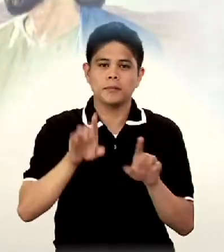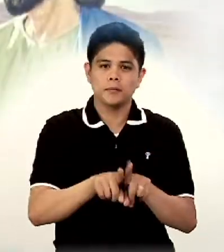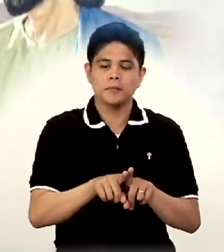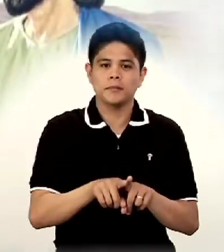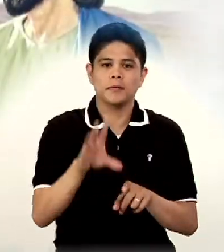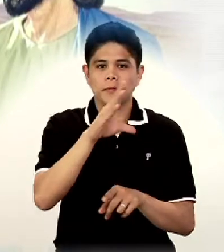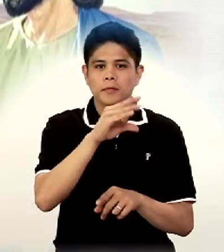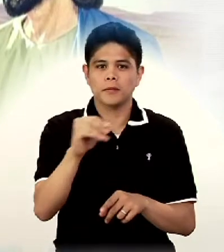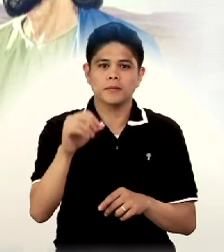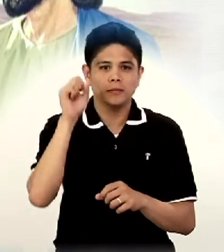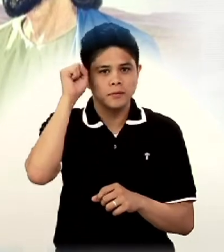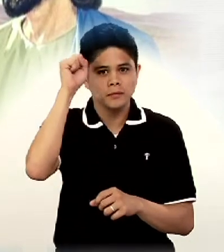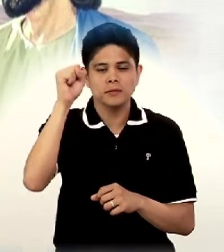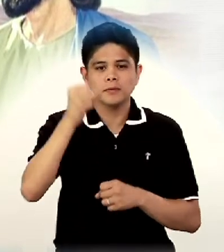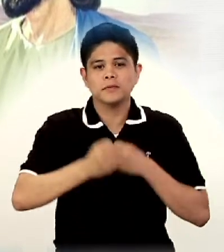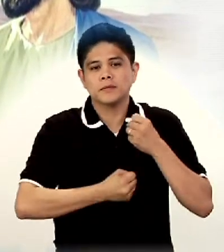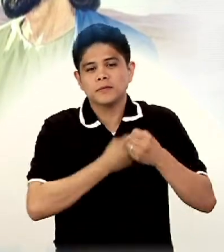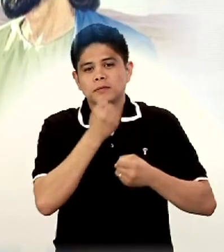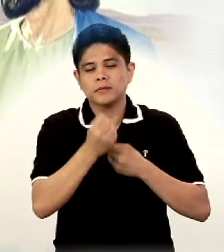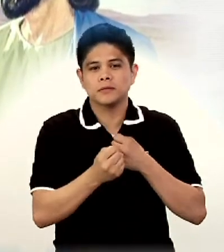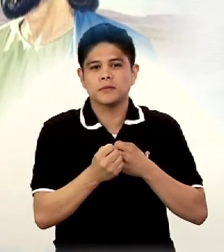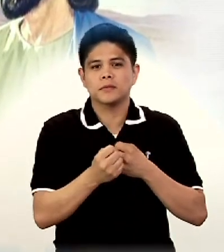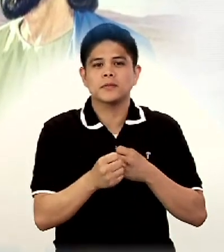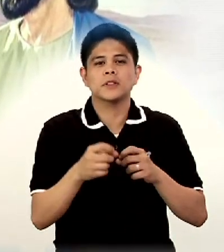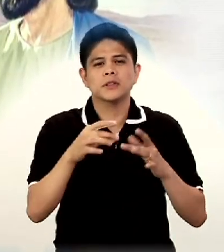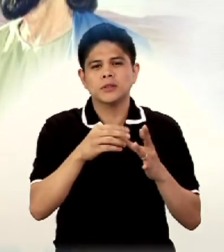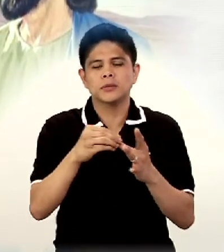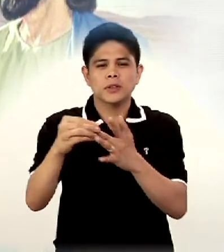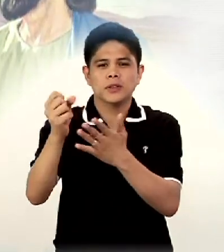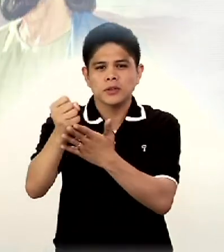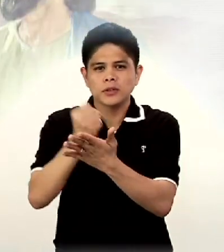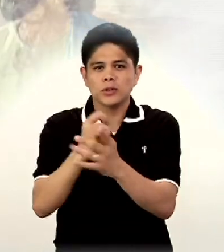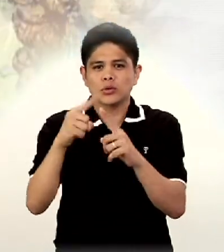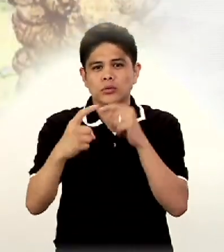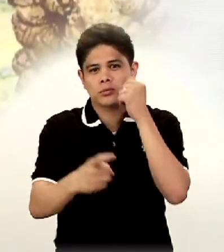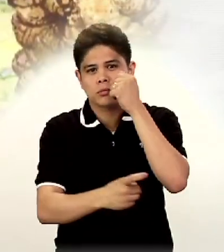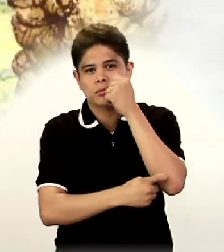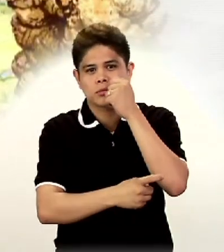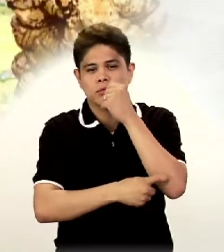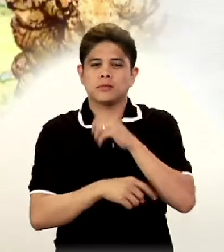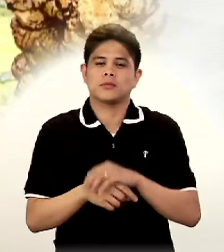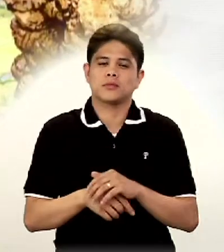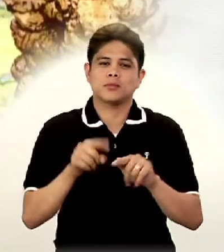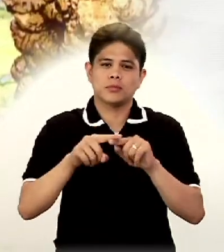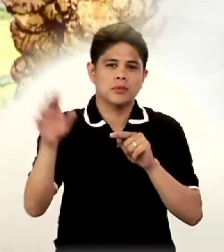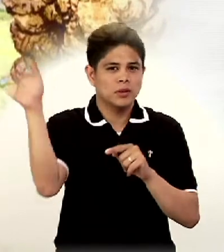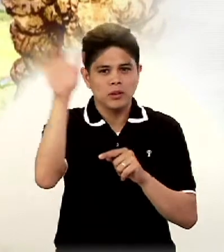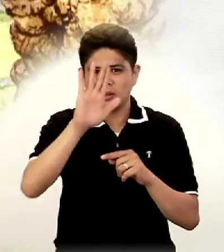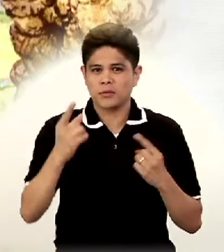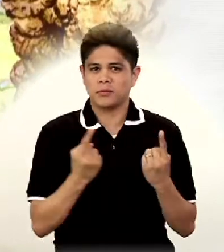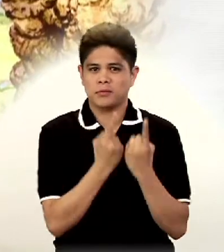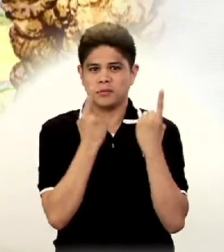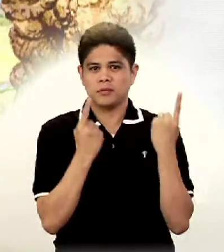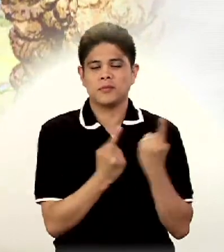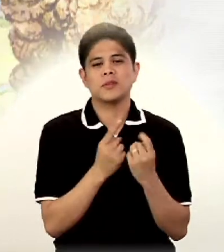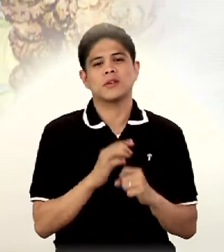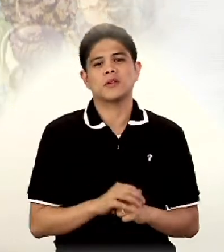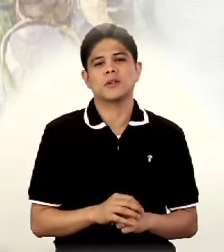And his suffering, especially his being subjected to temptations, but never sinning.